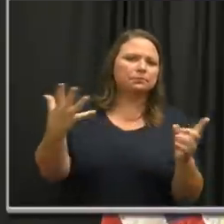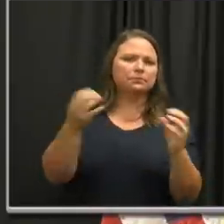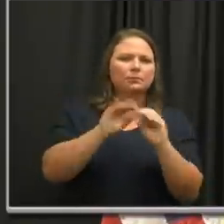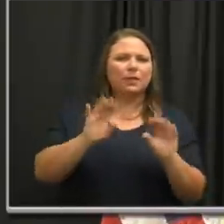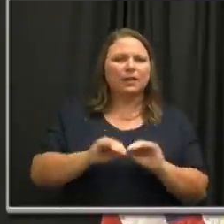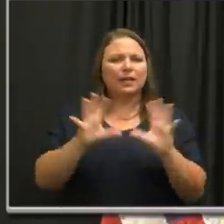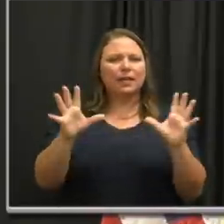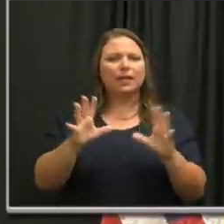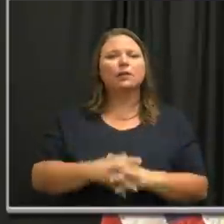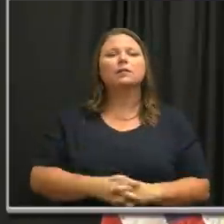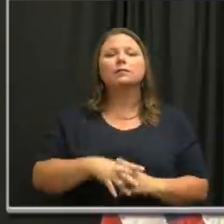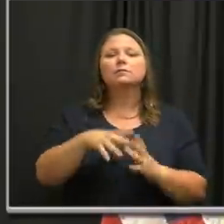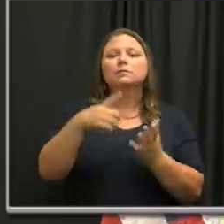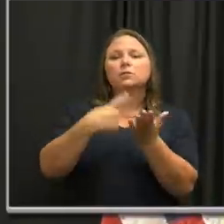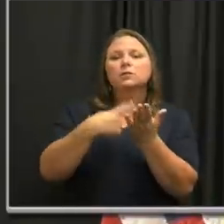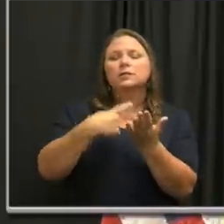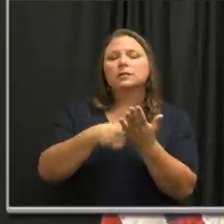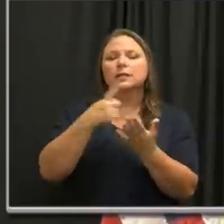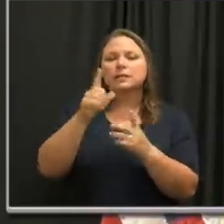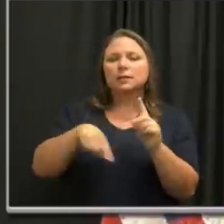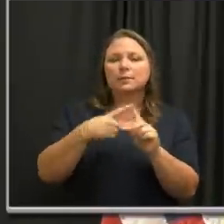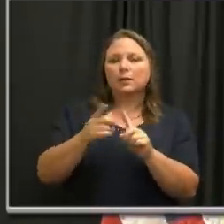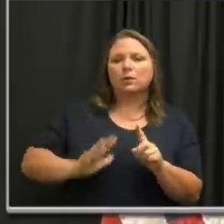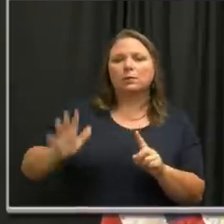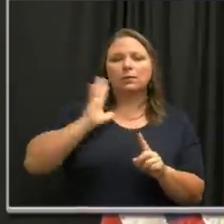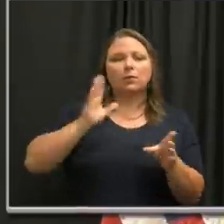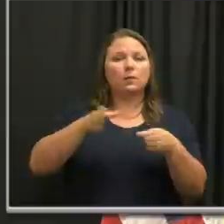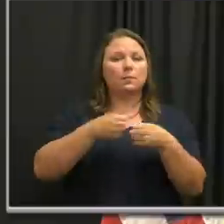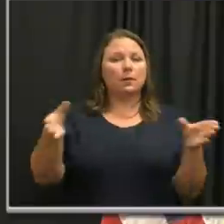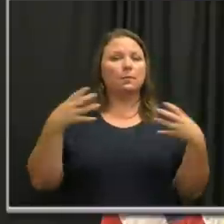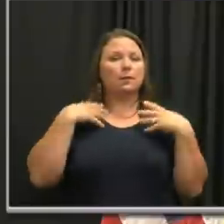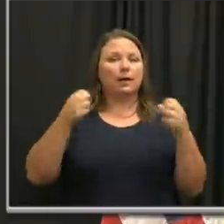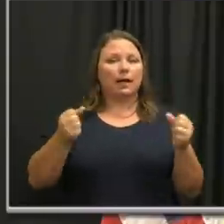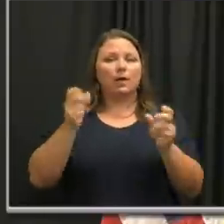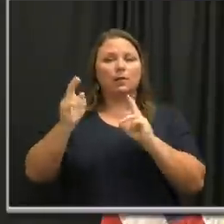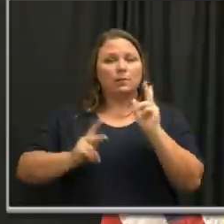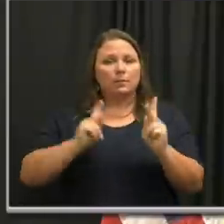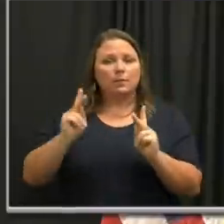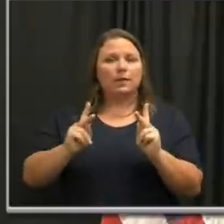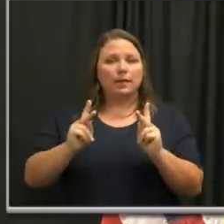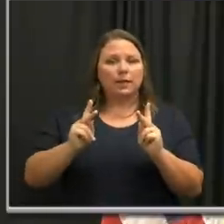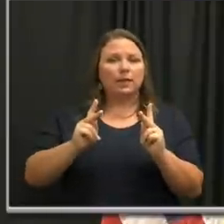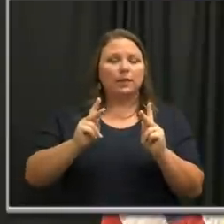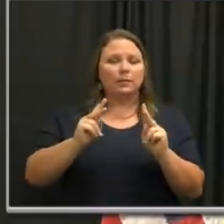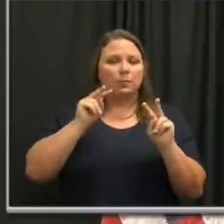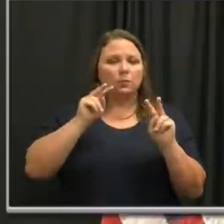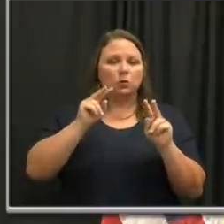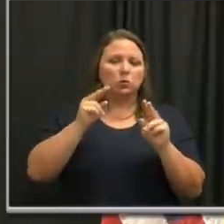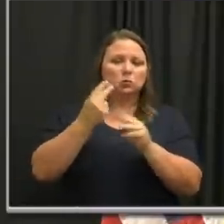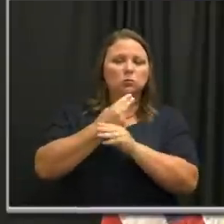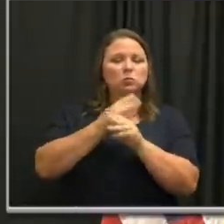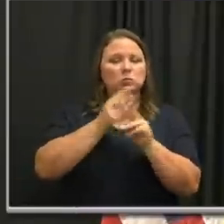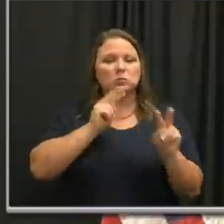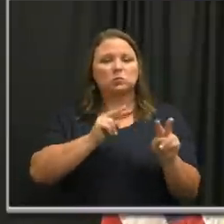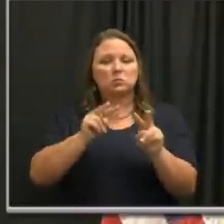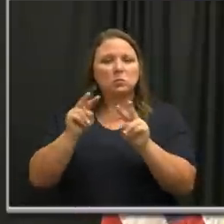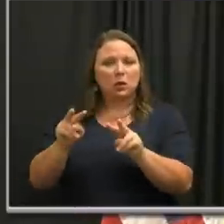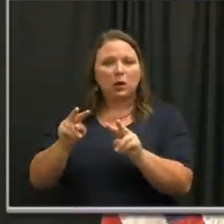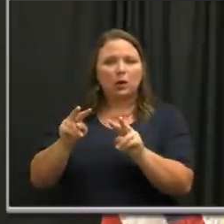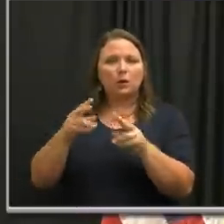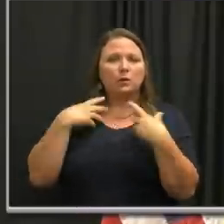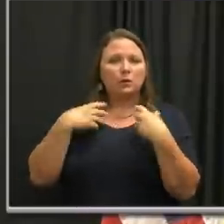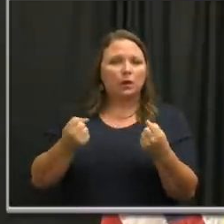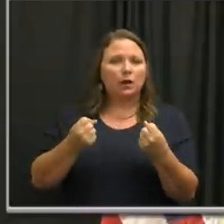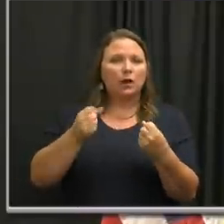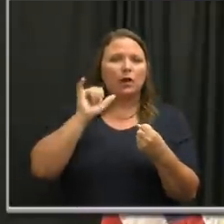a key parameter that we've talked about before that public health officials use to monitor how well we're doing. That parameter is called